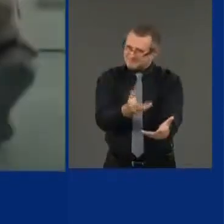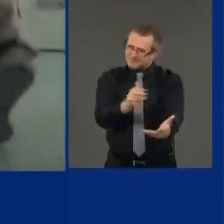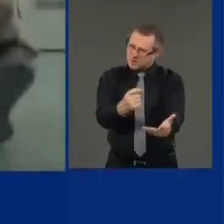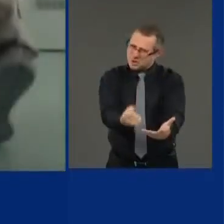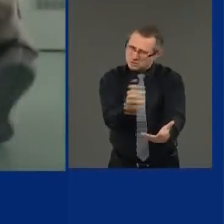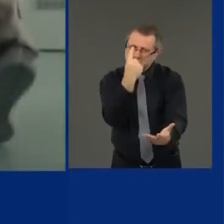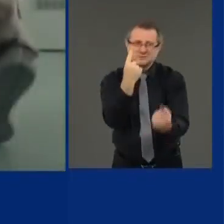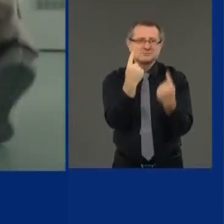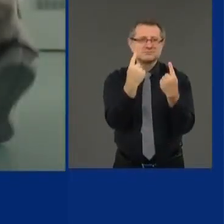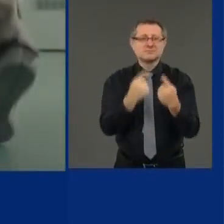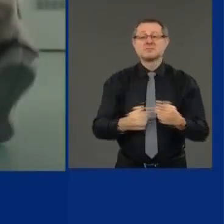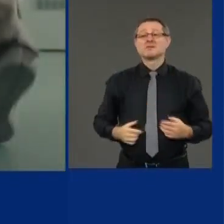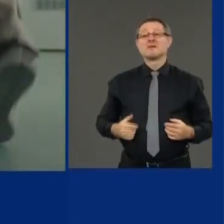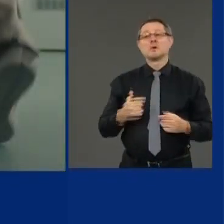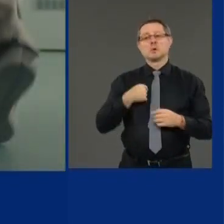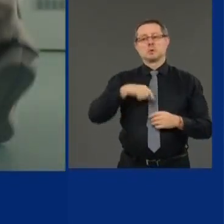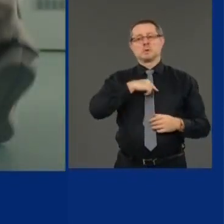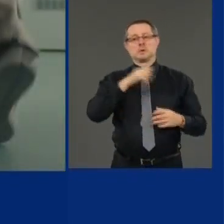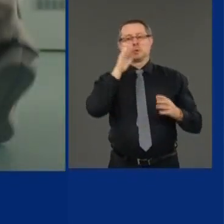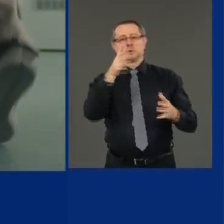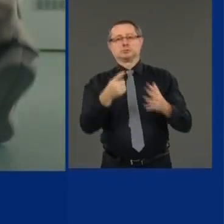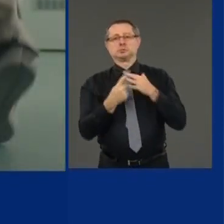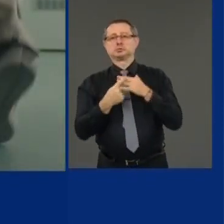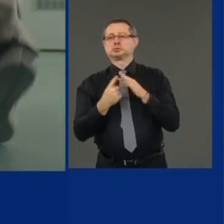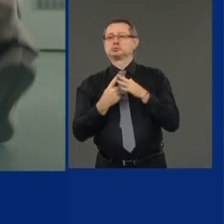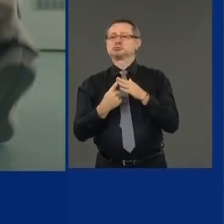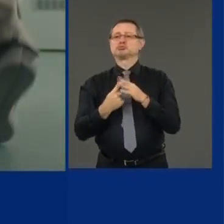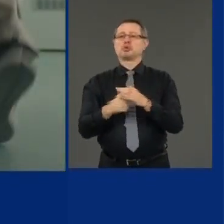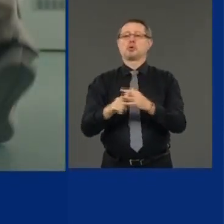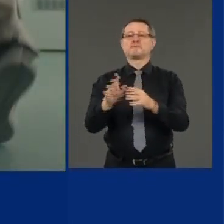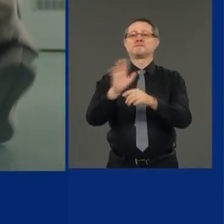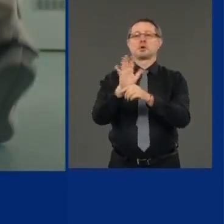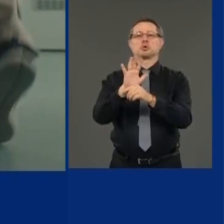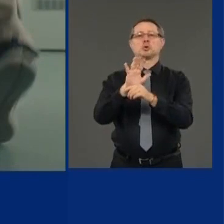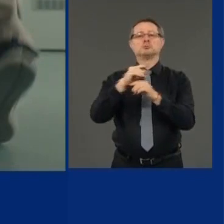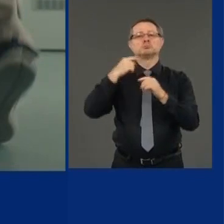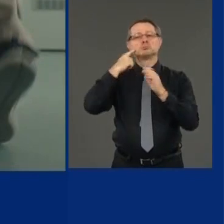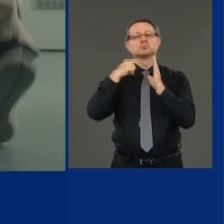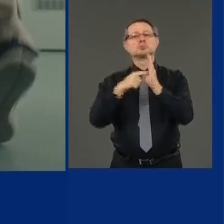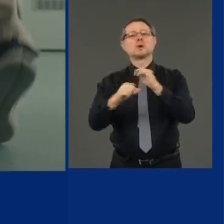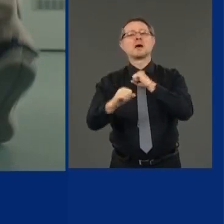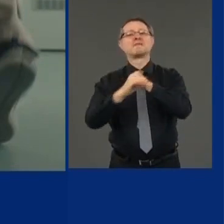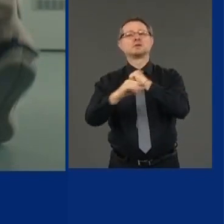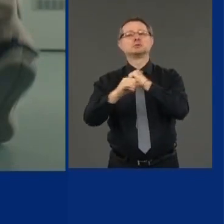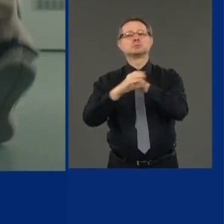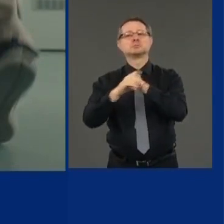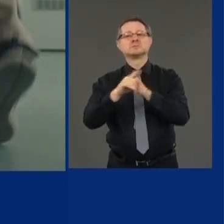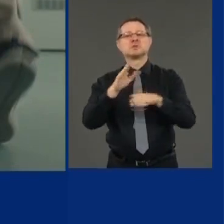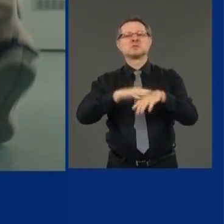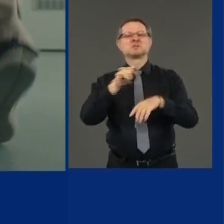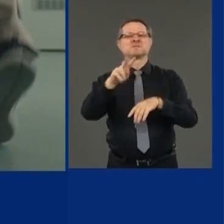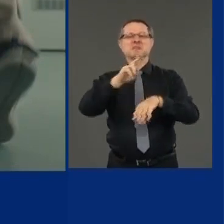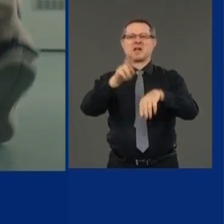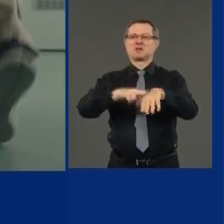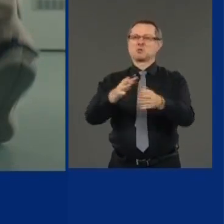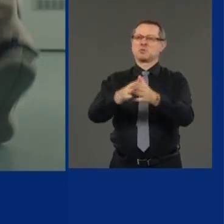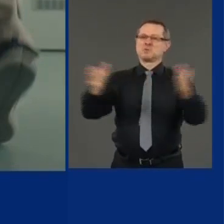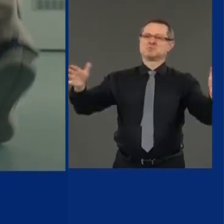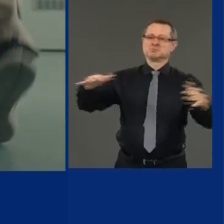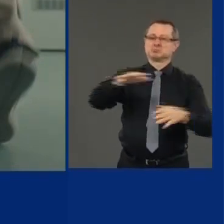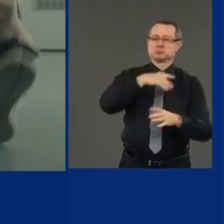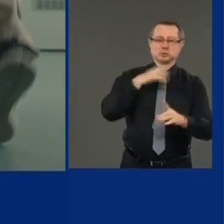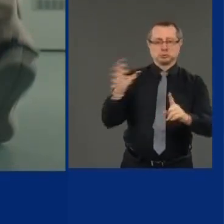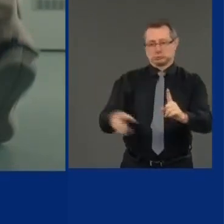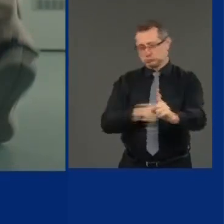we're going to start a video ad campaign that is, uh, targeted to young people to